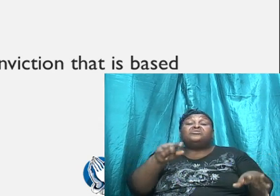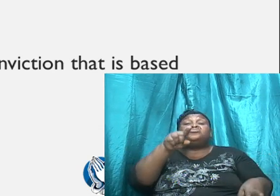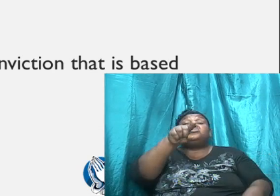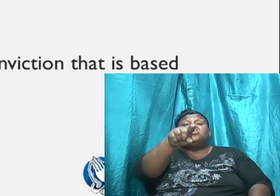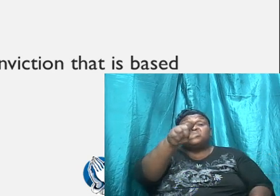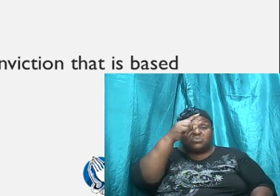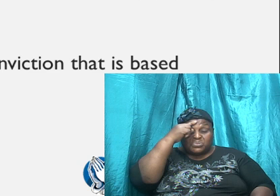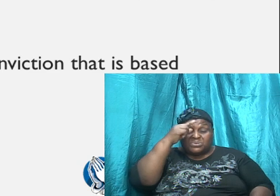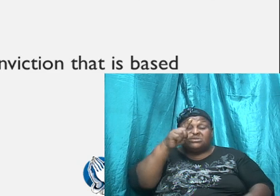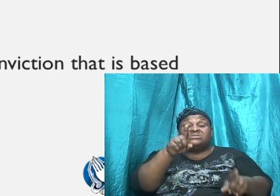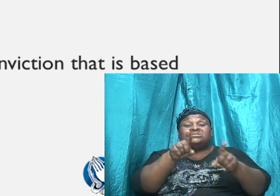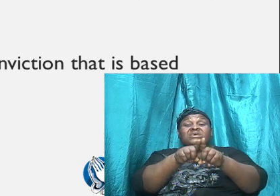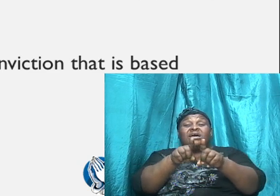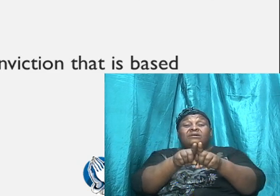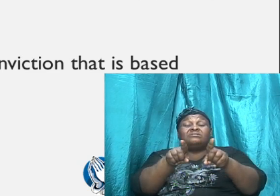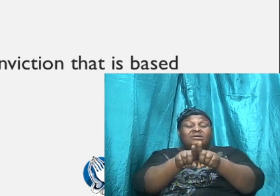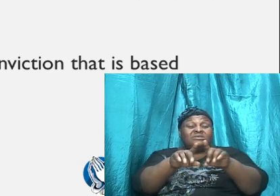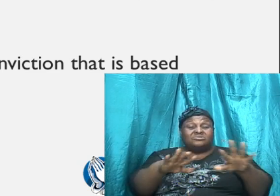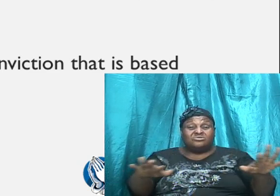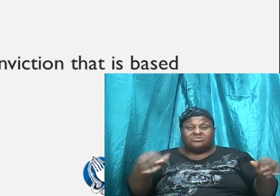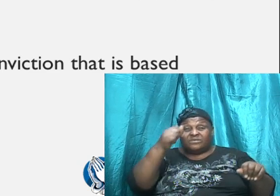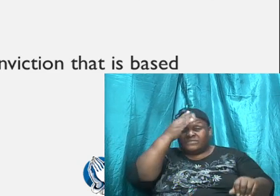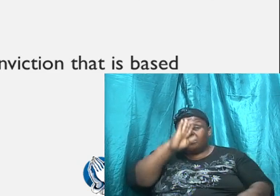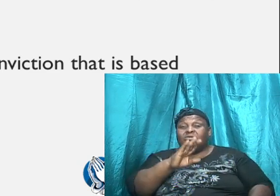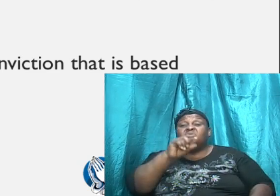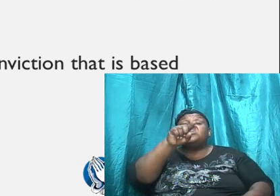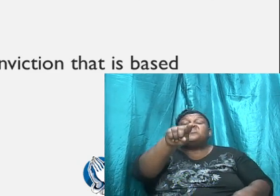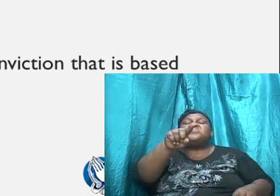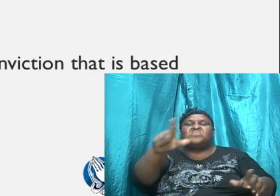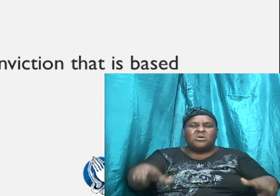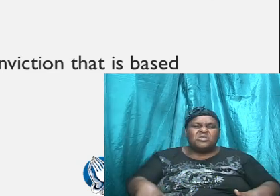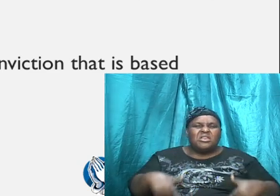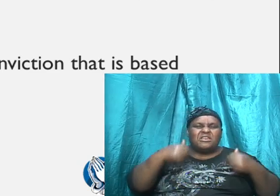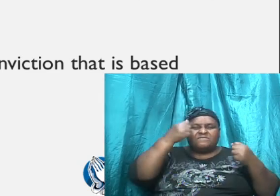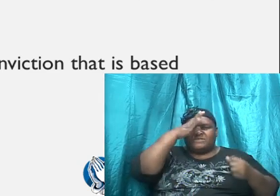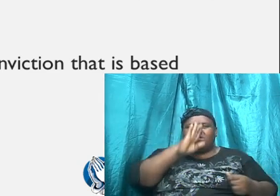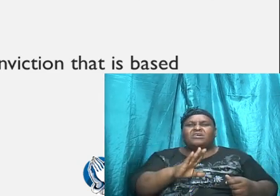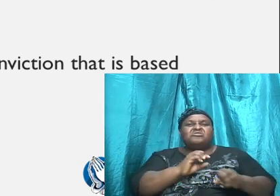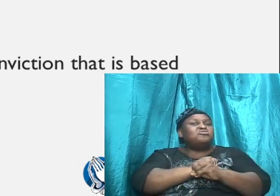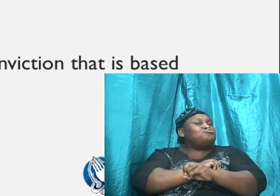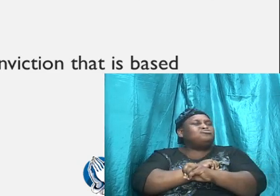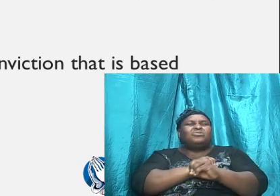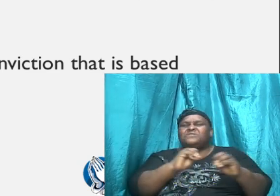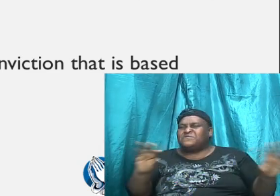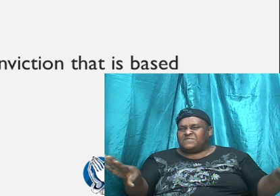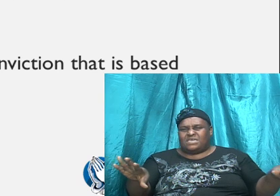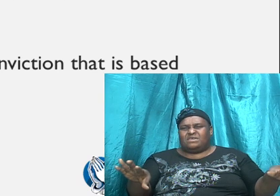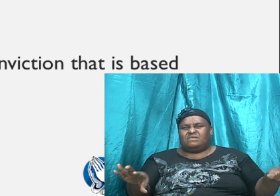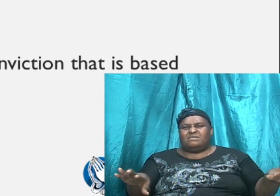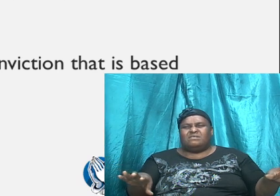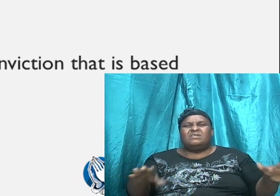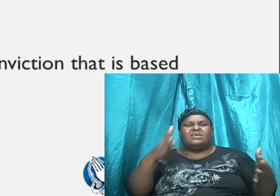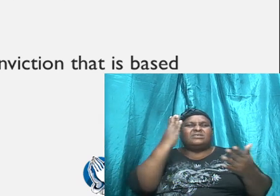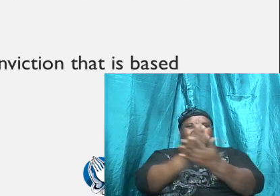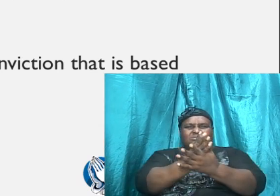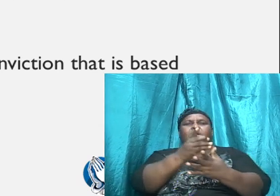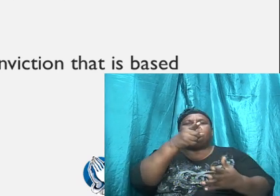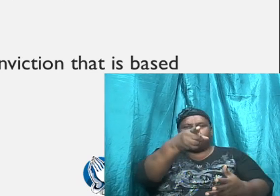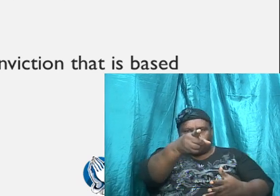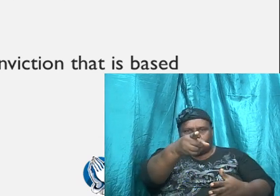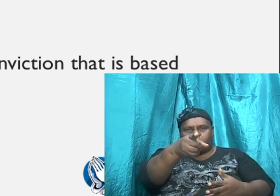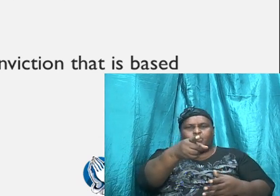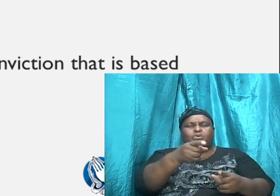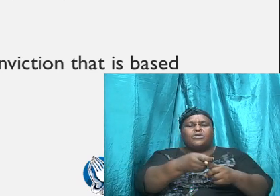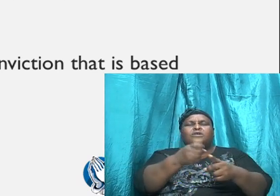decide as a child of God, that you are going to live for God, there is nothing that can prevent you from